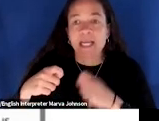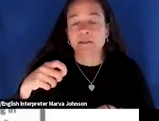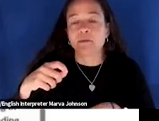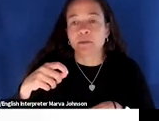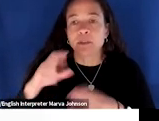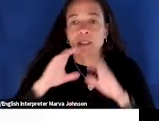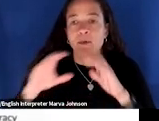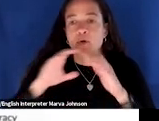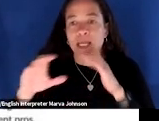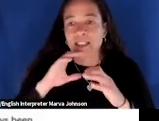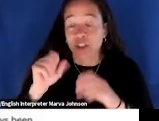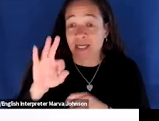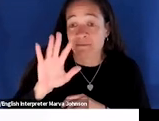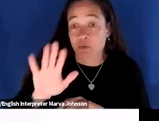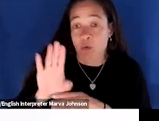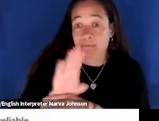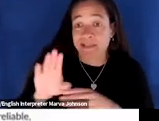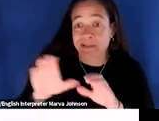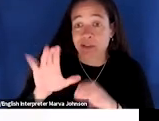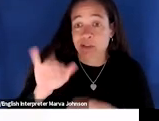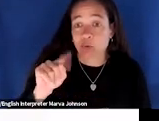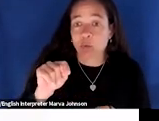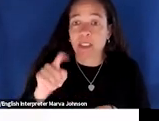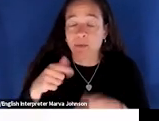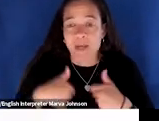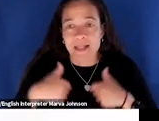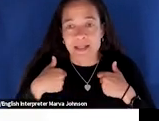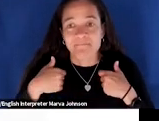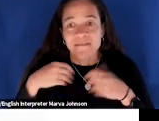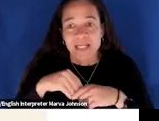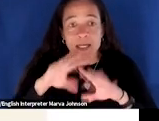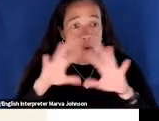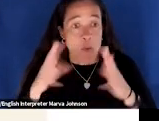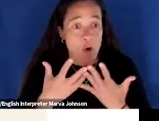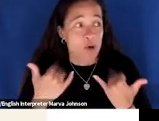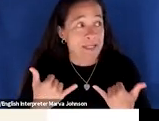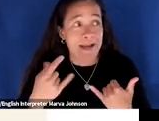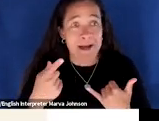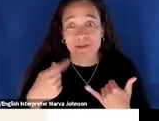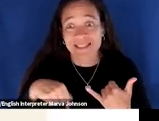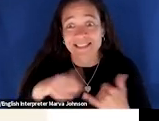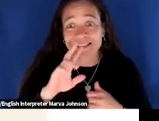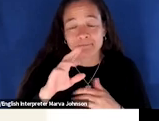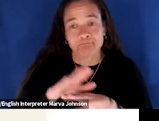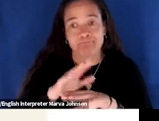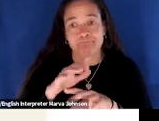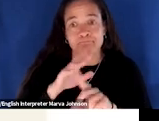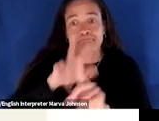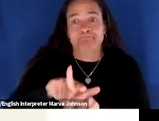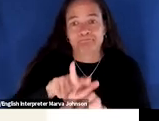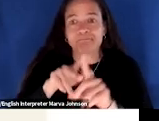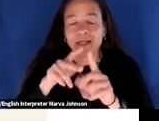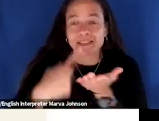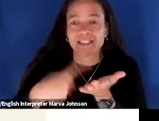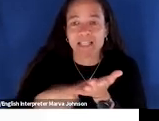it's something we all need to be thinking about and it's going to be a real practical tactical conversation today uh first thing i need to tell you about though here is something that again if you're a network member